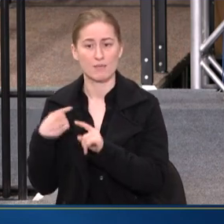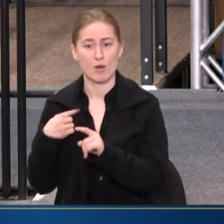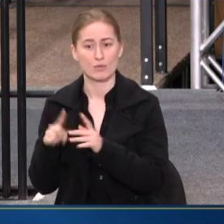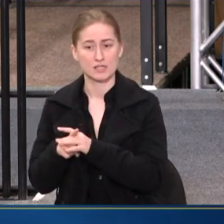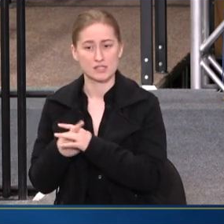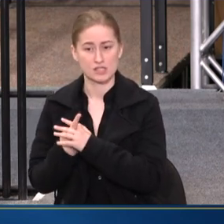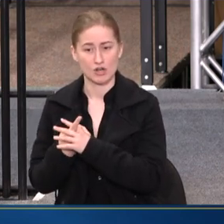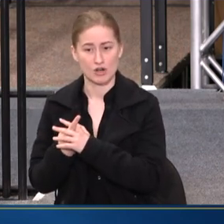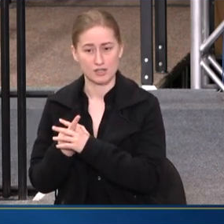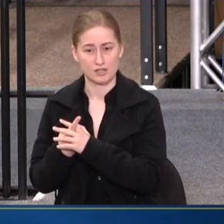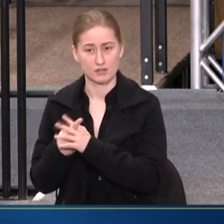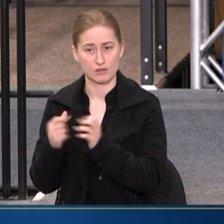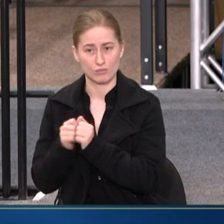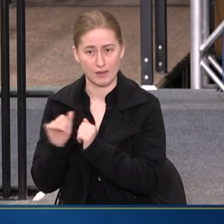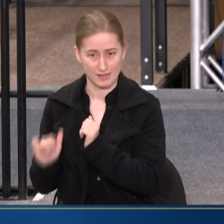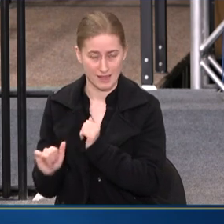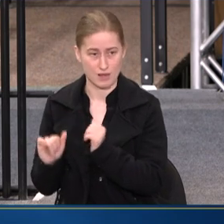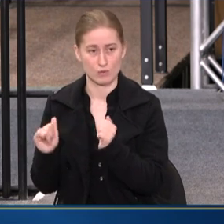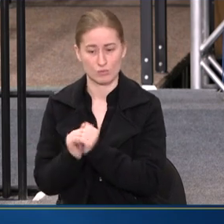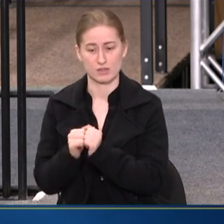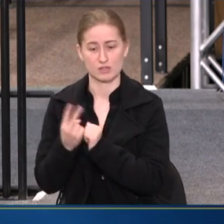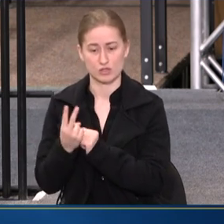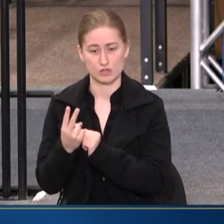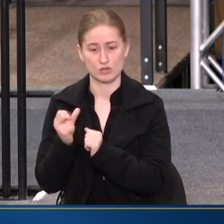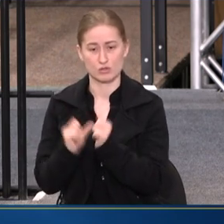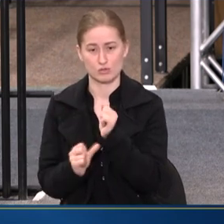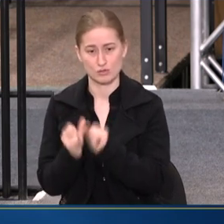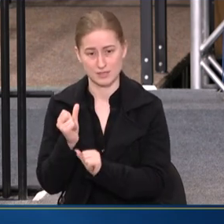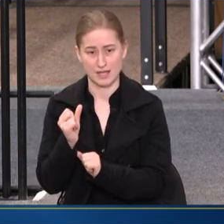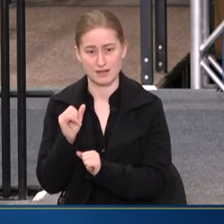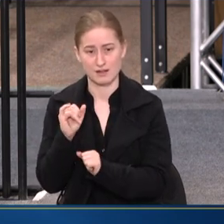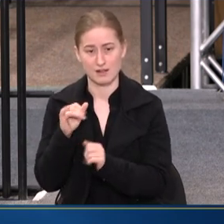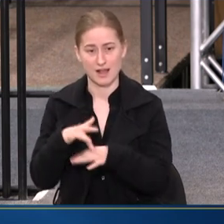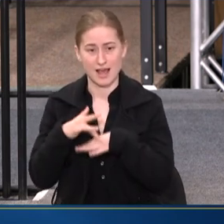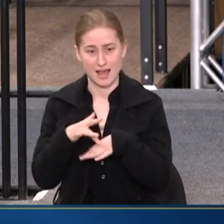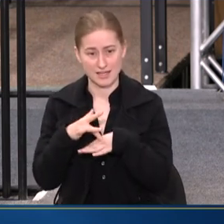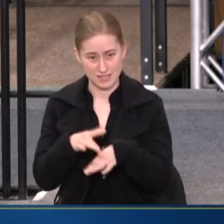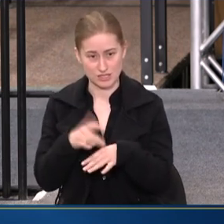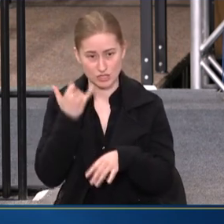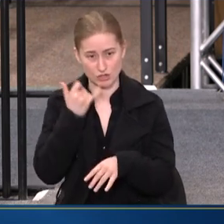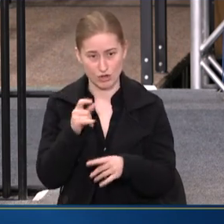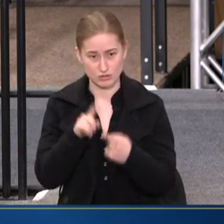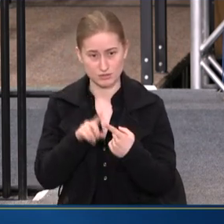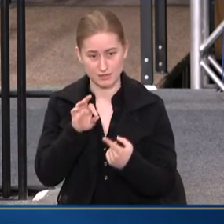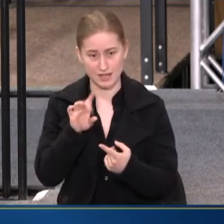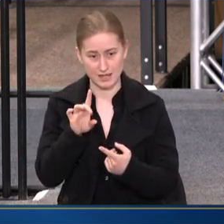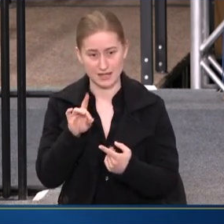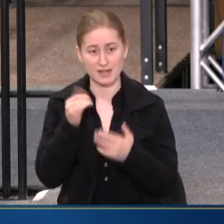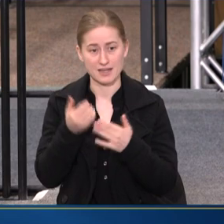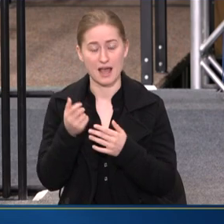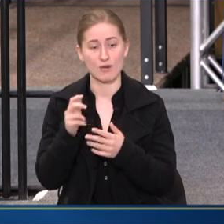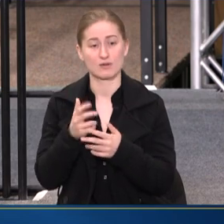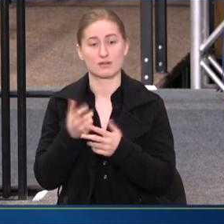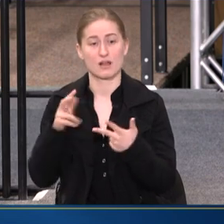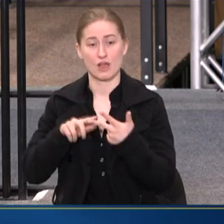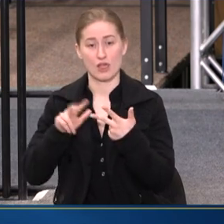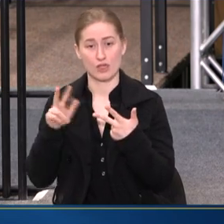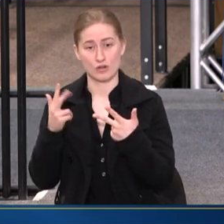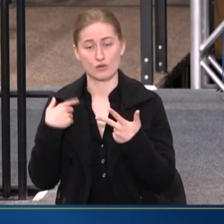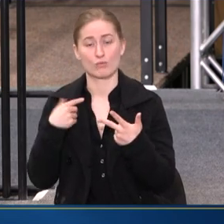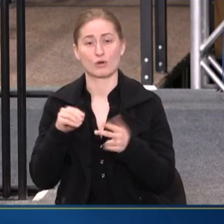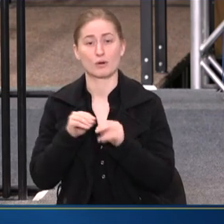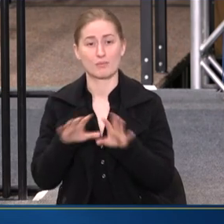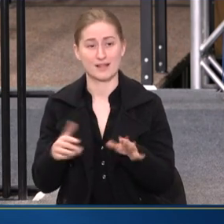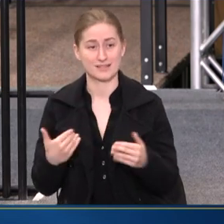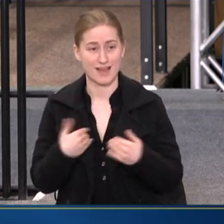started initially with that, with two suicidal ideation call types of 988. We've now expanded that to a third. We're blessed to